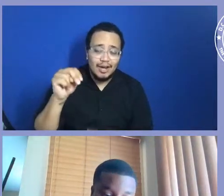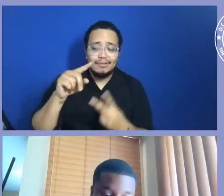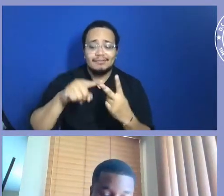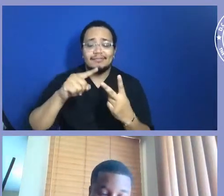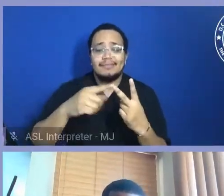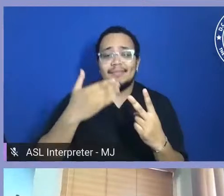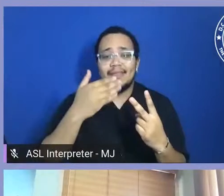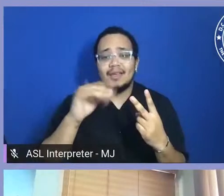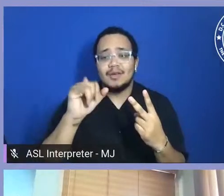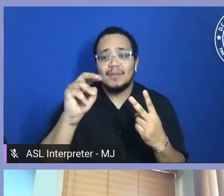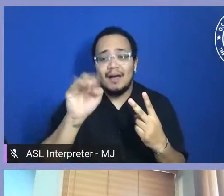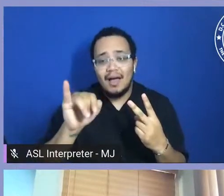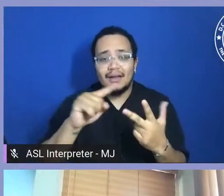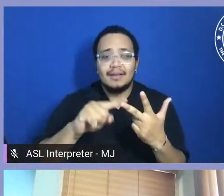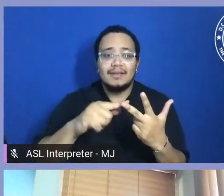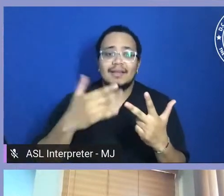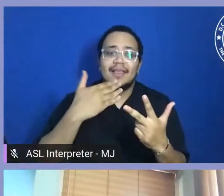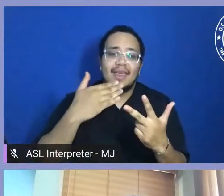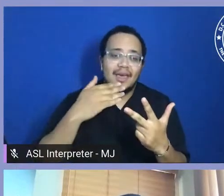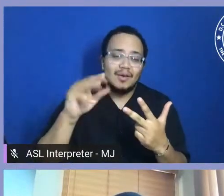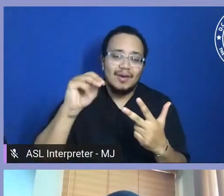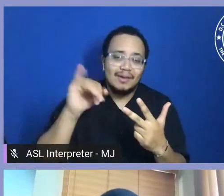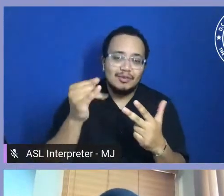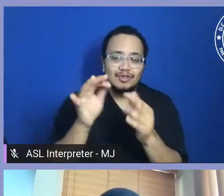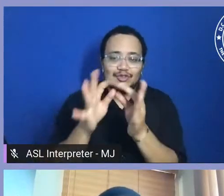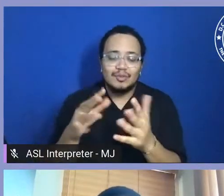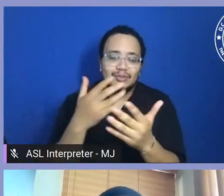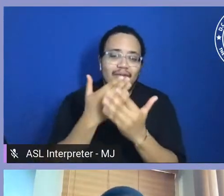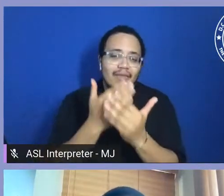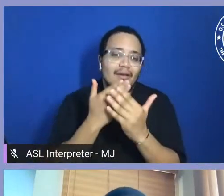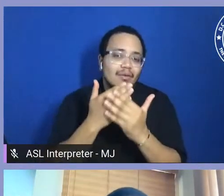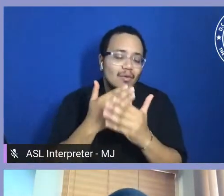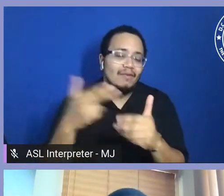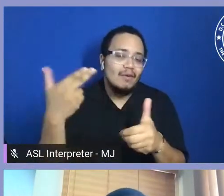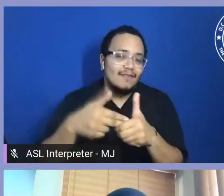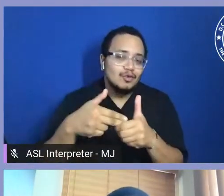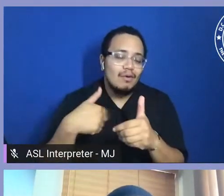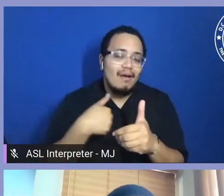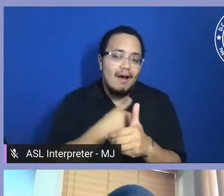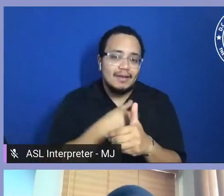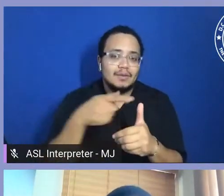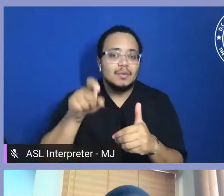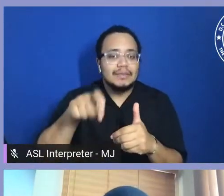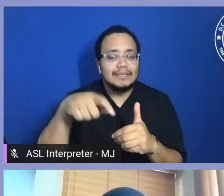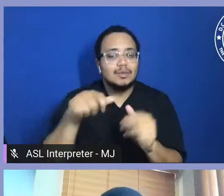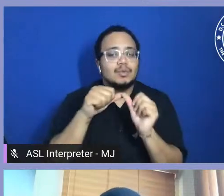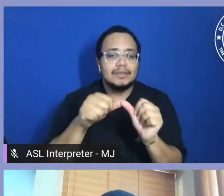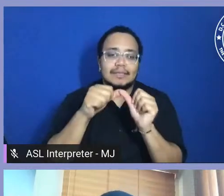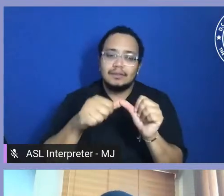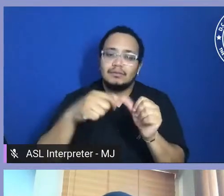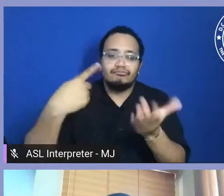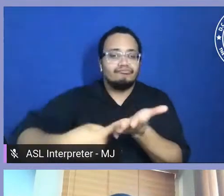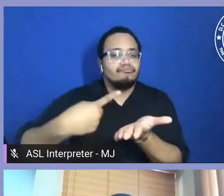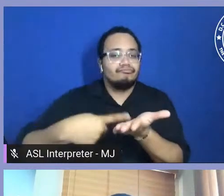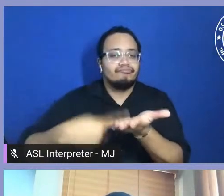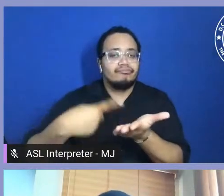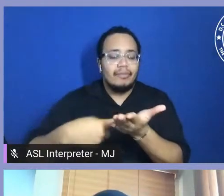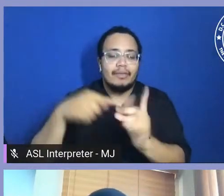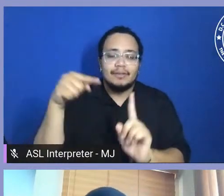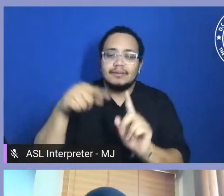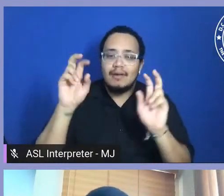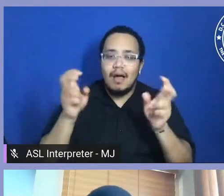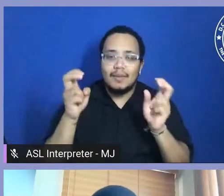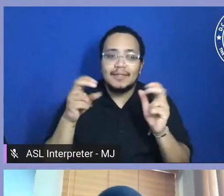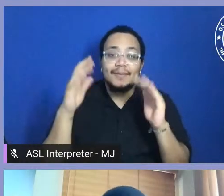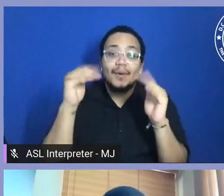Like, thank you, everyone, for just being a part of this, because I see that it's something that we need to have more conversations like this. And hopefully someone tuned